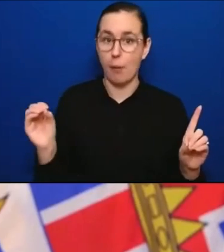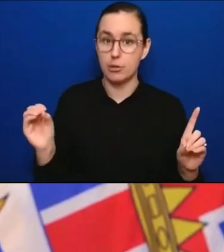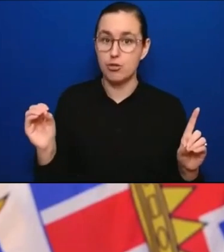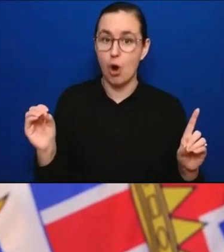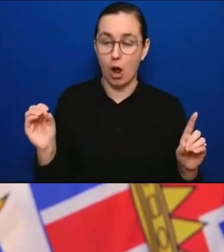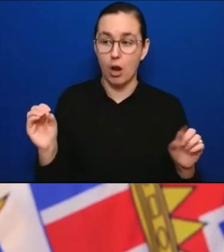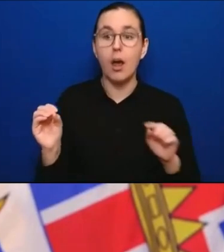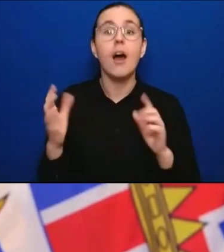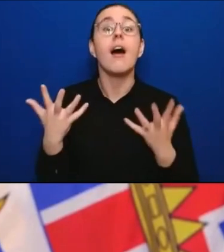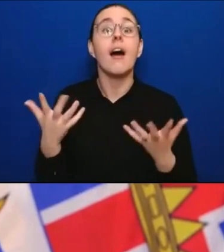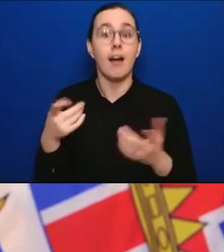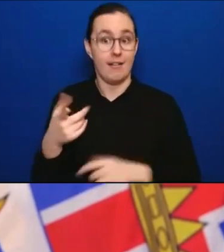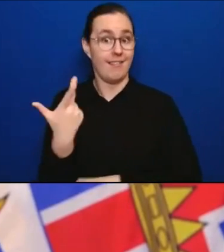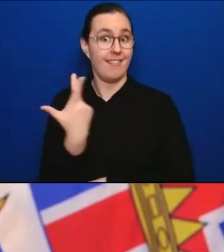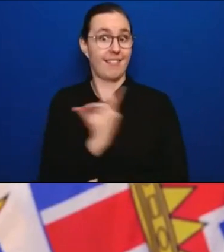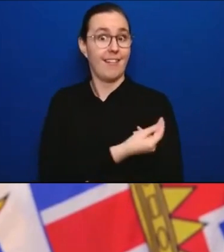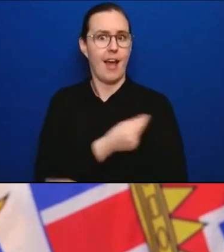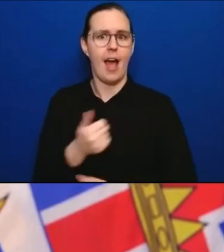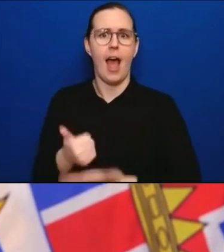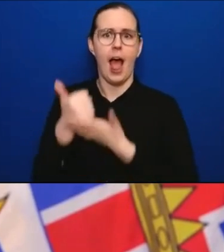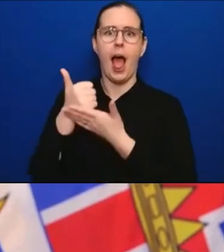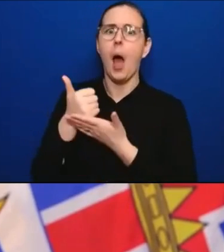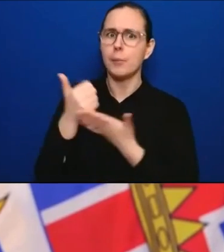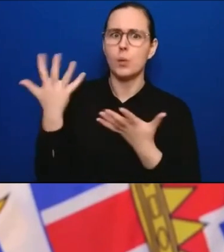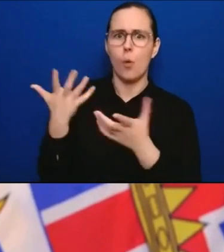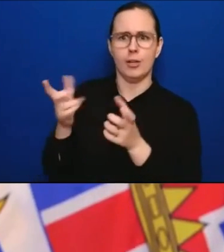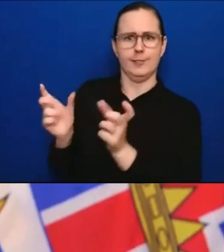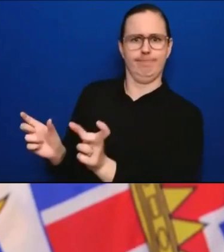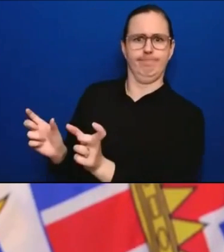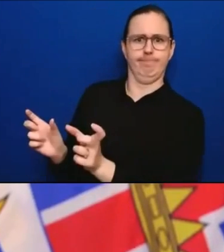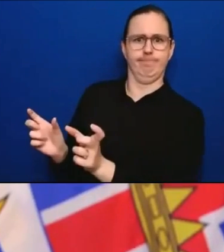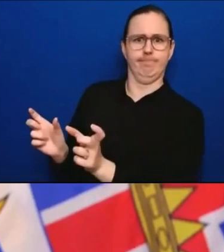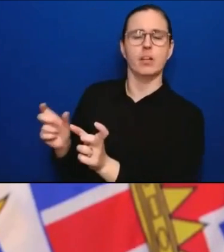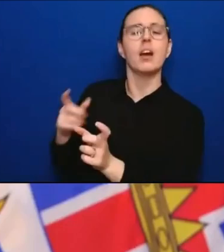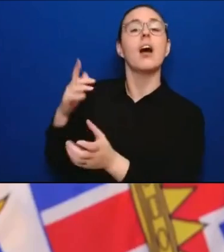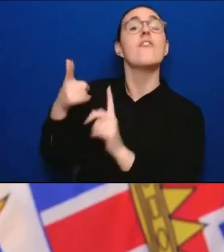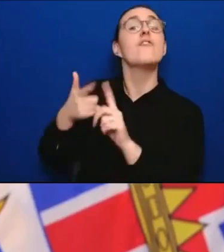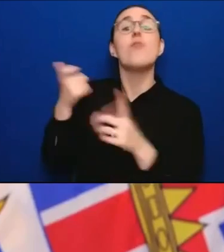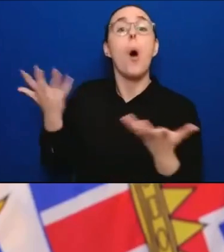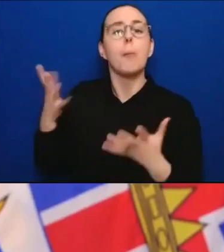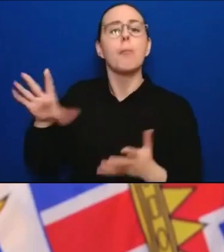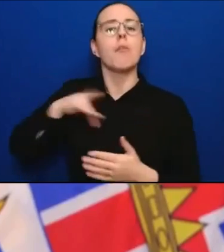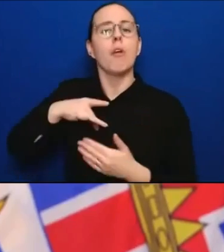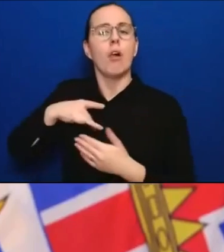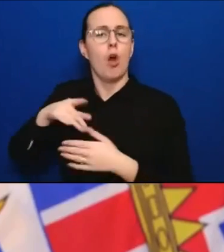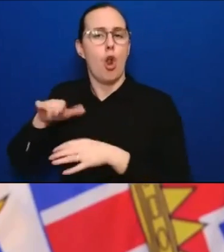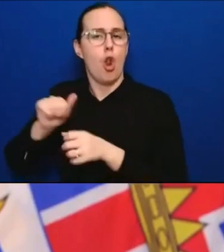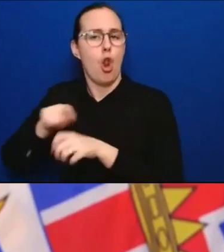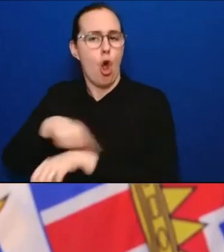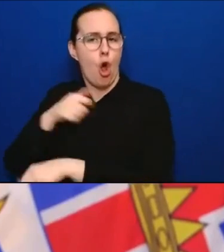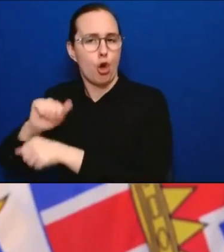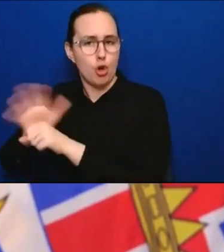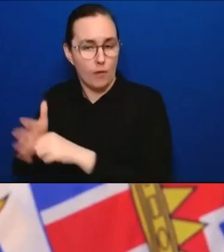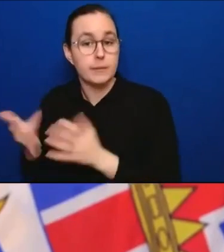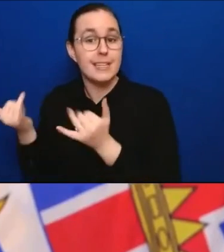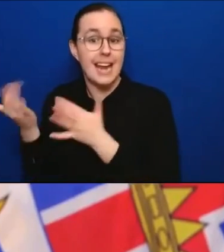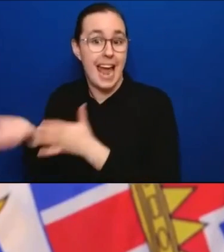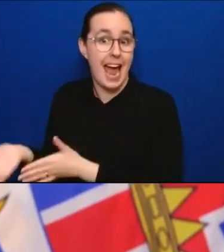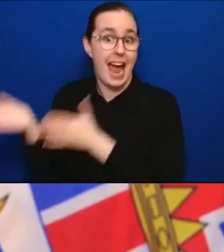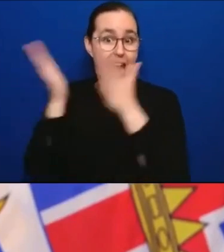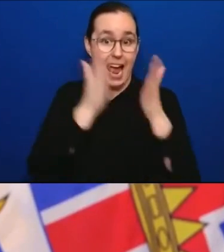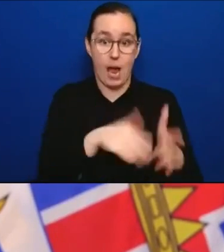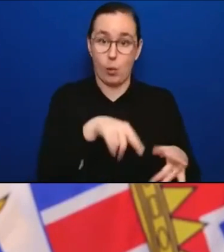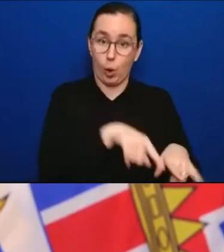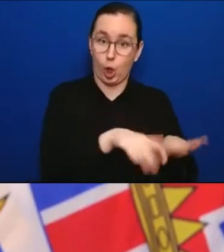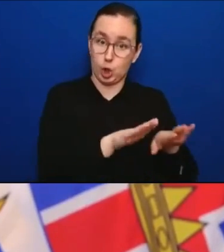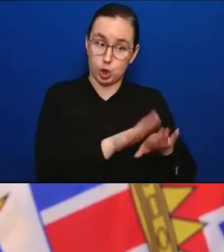understanding of children and longer-term impacts of this virus and infections in children. So that's an important